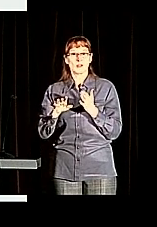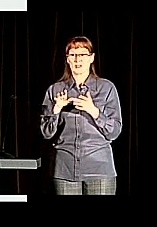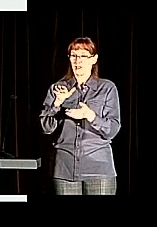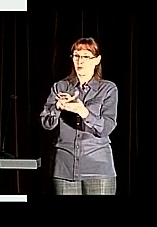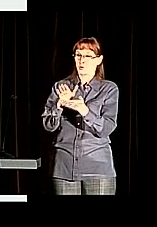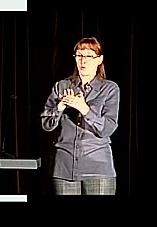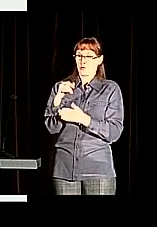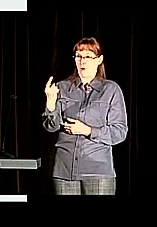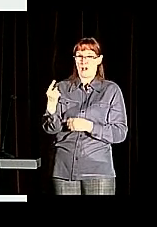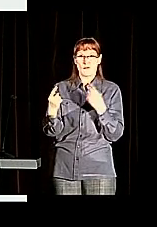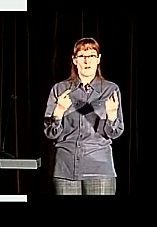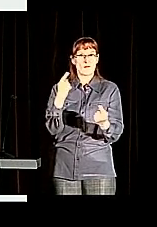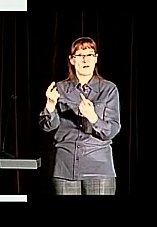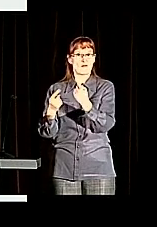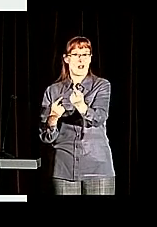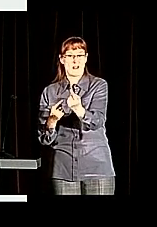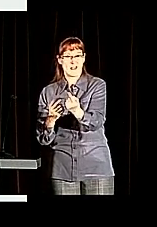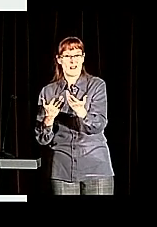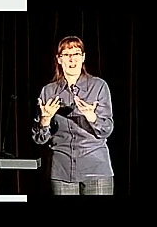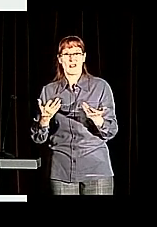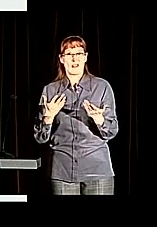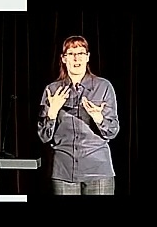people simply die when they become adults.